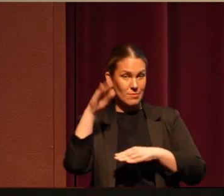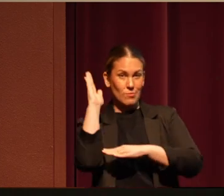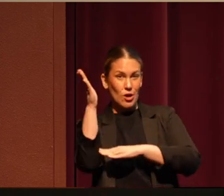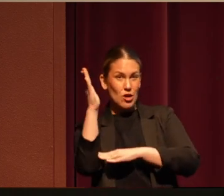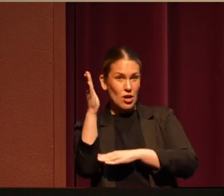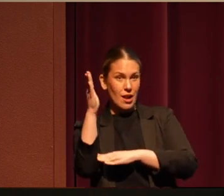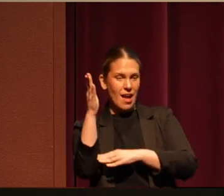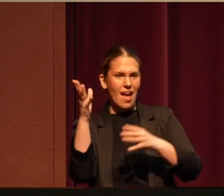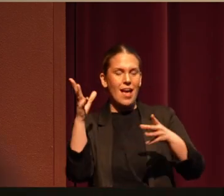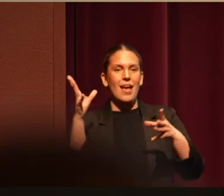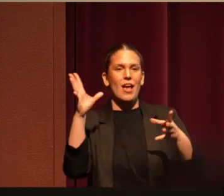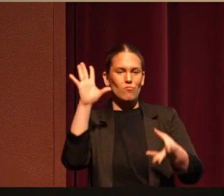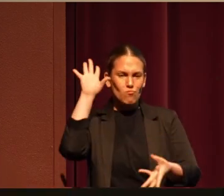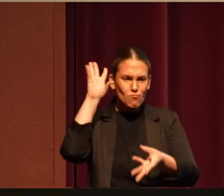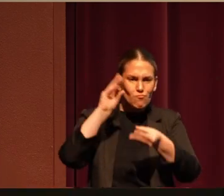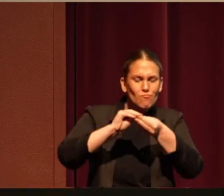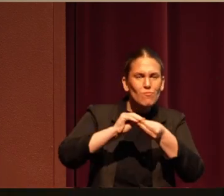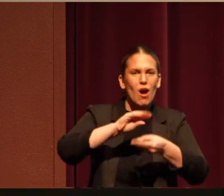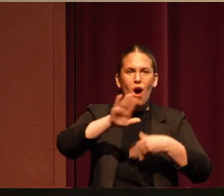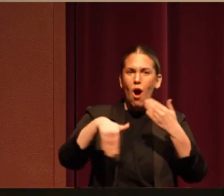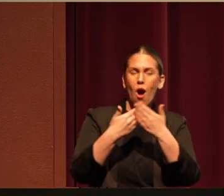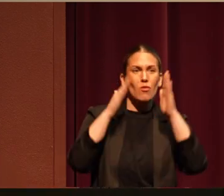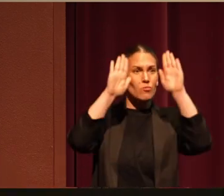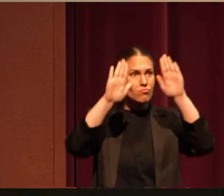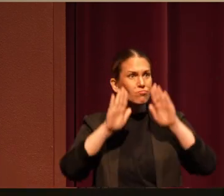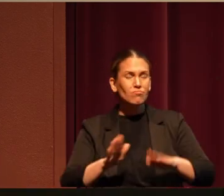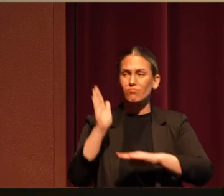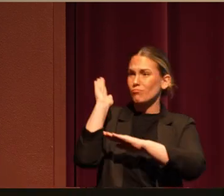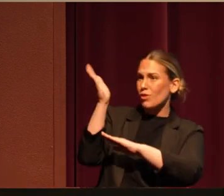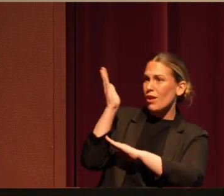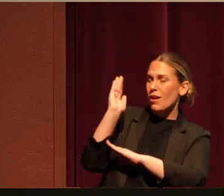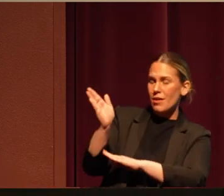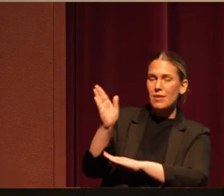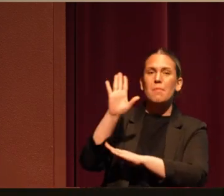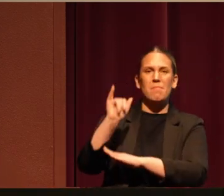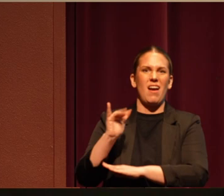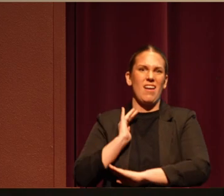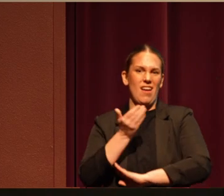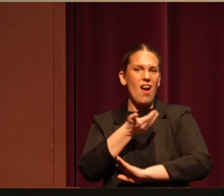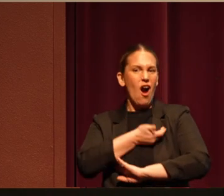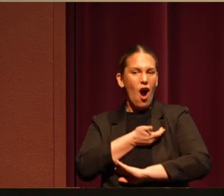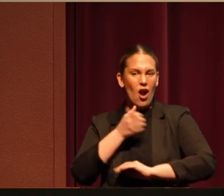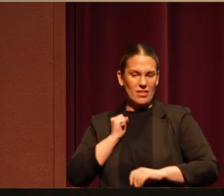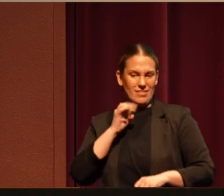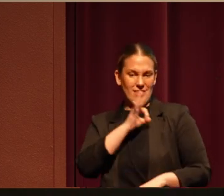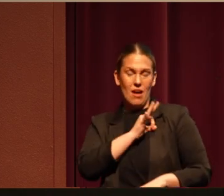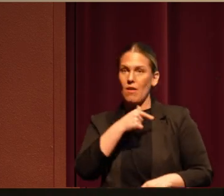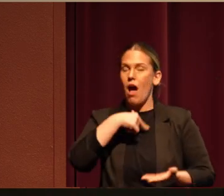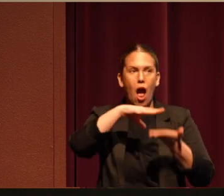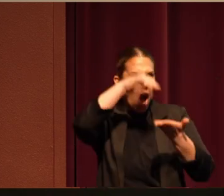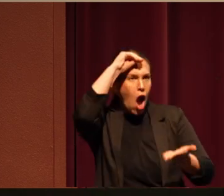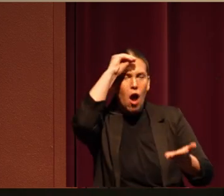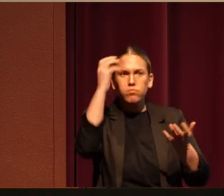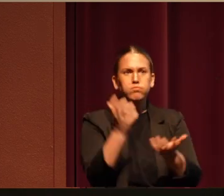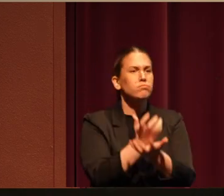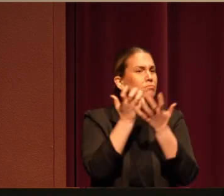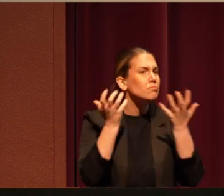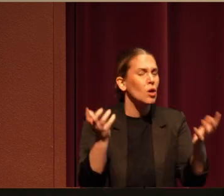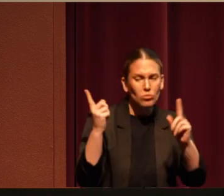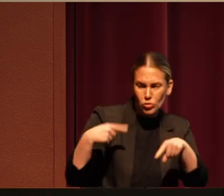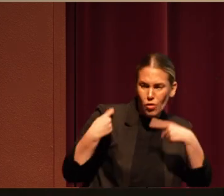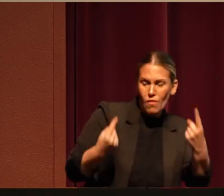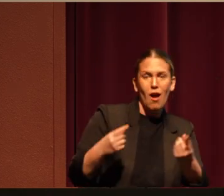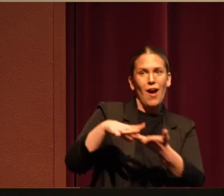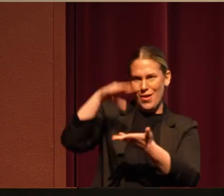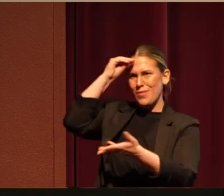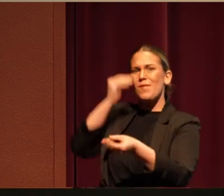a really amazing series of presentations organized by our land trust staff. I know I have certainly learned a ton so far and I'm looking forward to learning